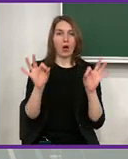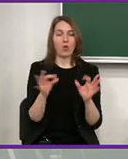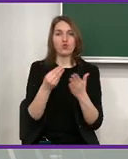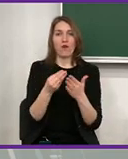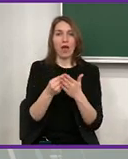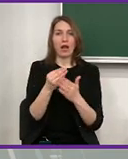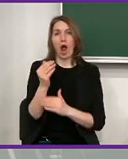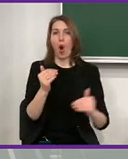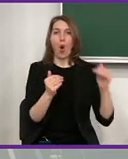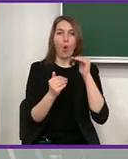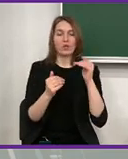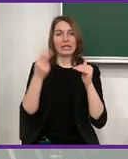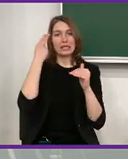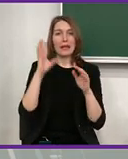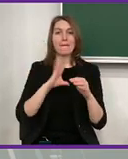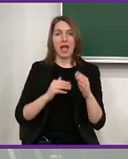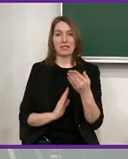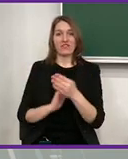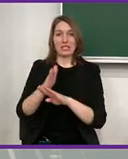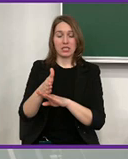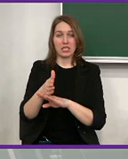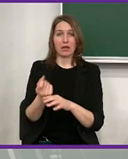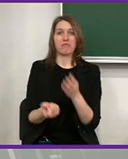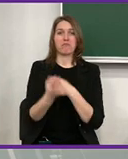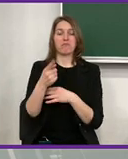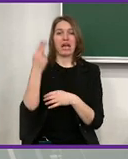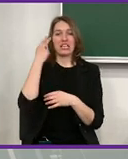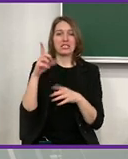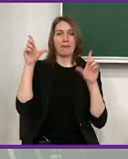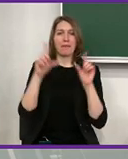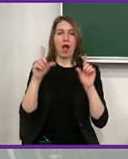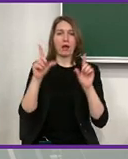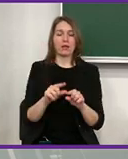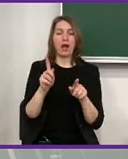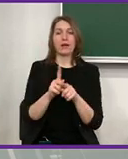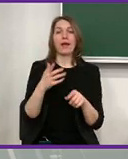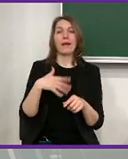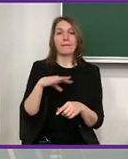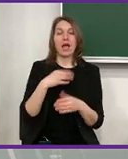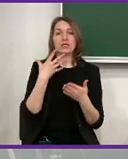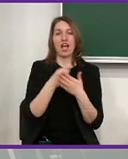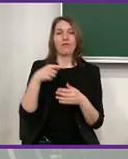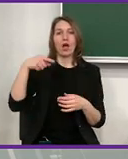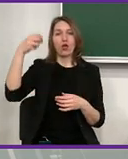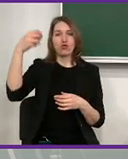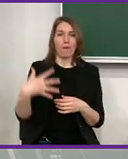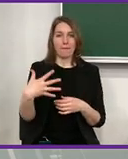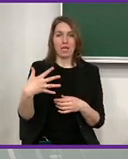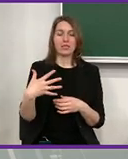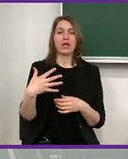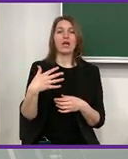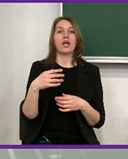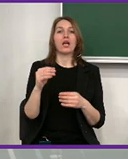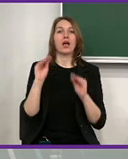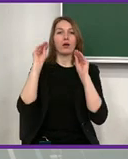next, some companies that actually had higher risks, after visiting them,